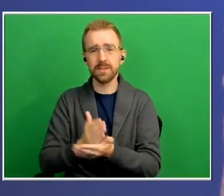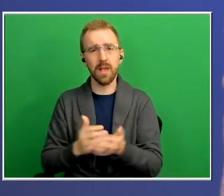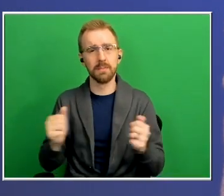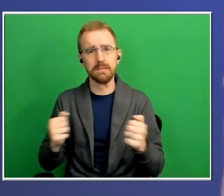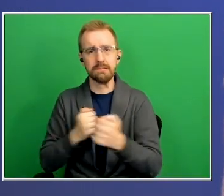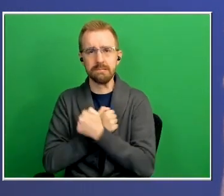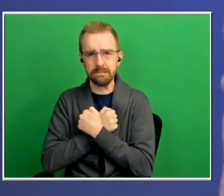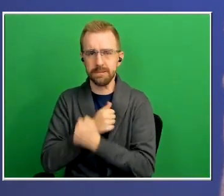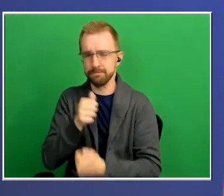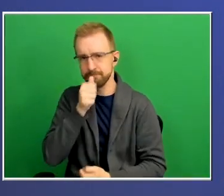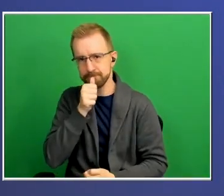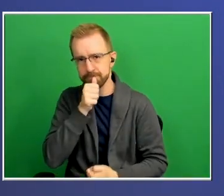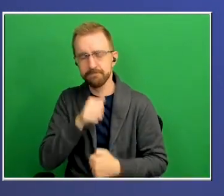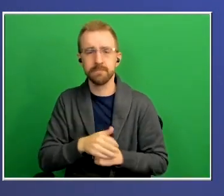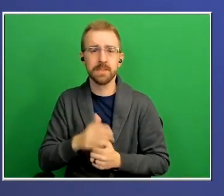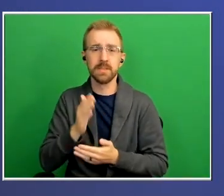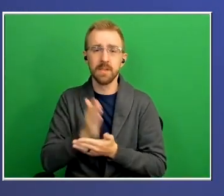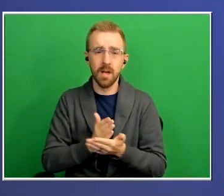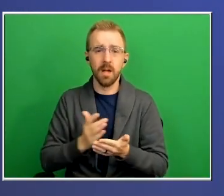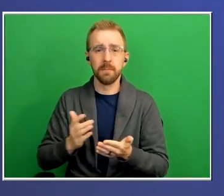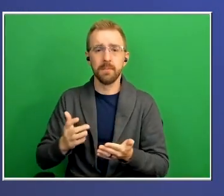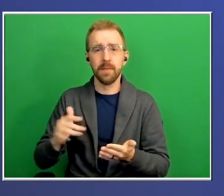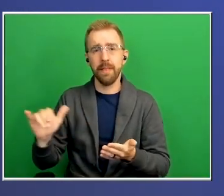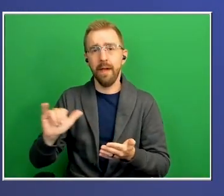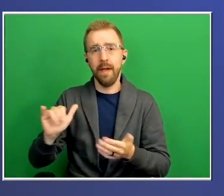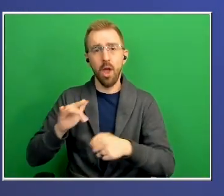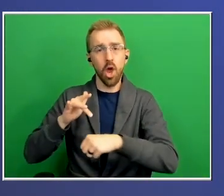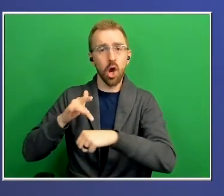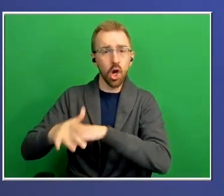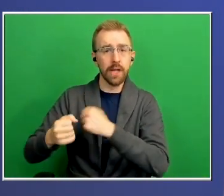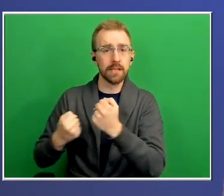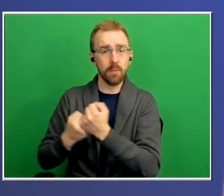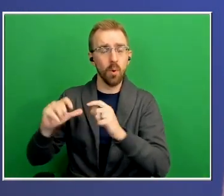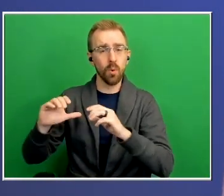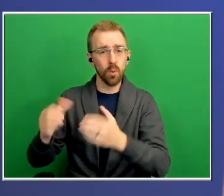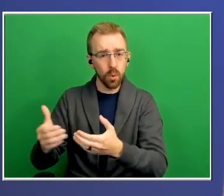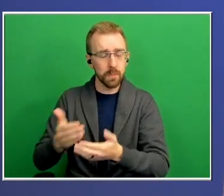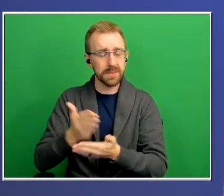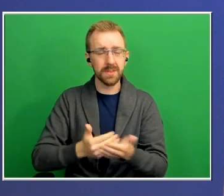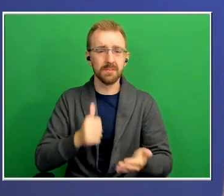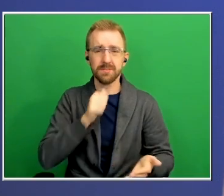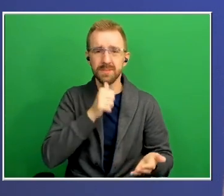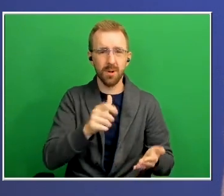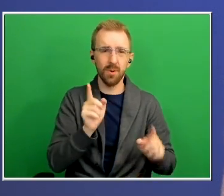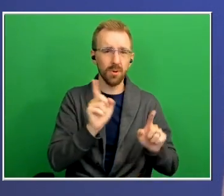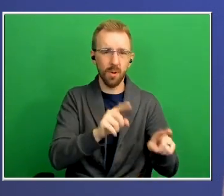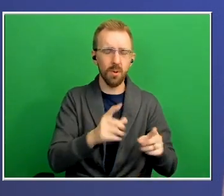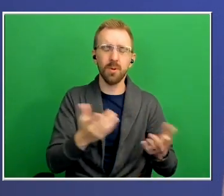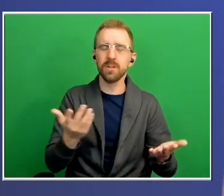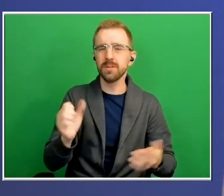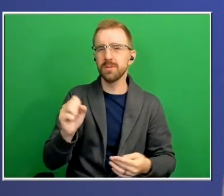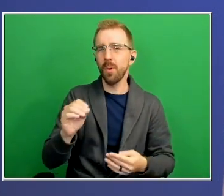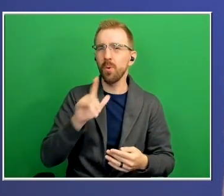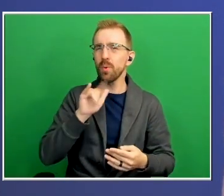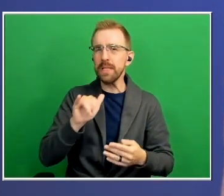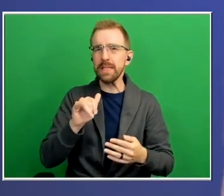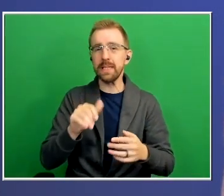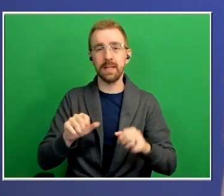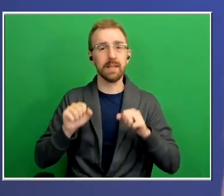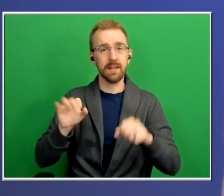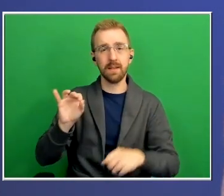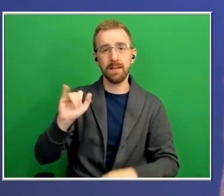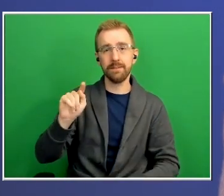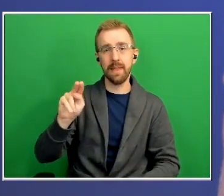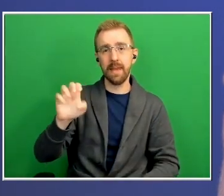those that are inclined to things like early stage support group there are those that don't so uh sometimes fitness the the dap